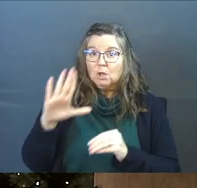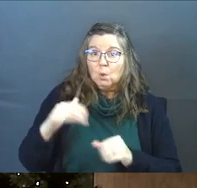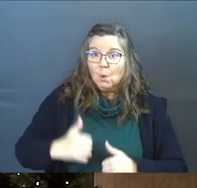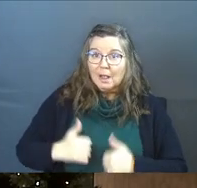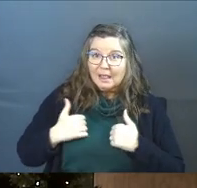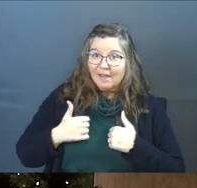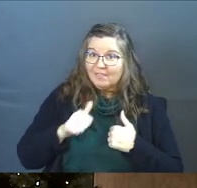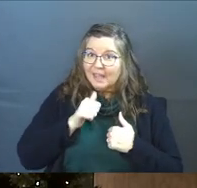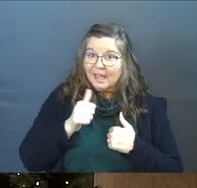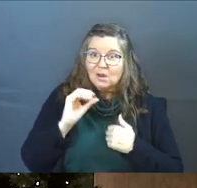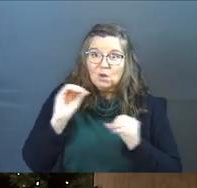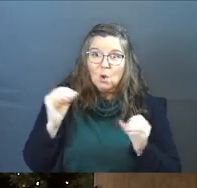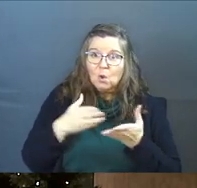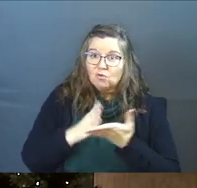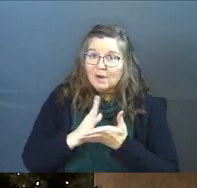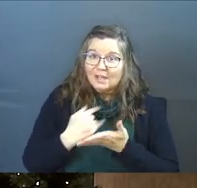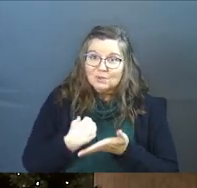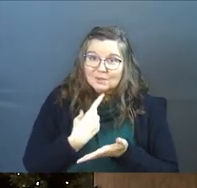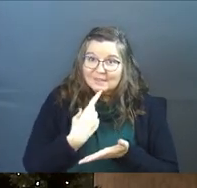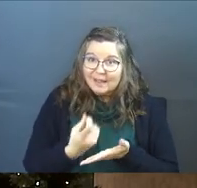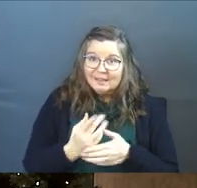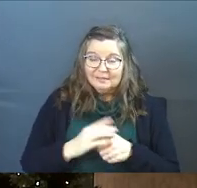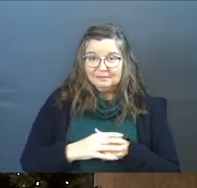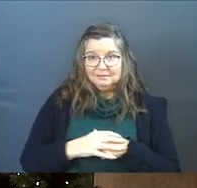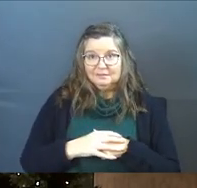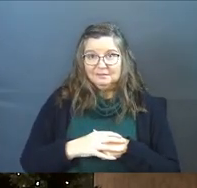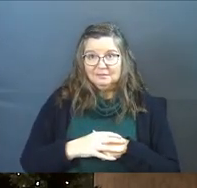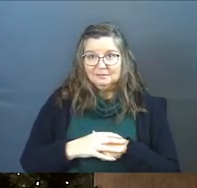your life that they had no right to say.